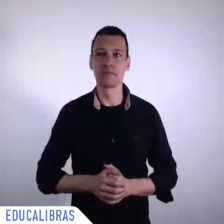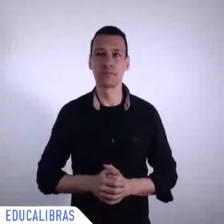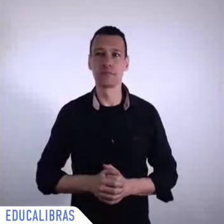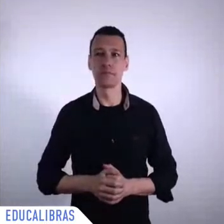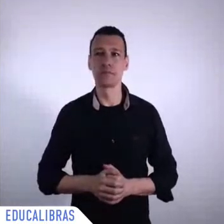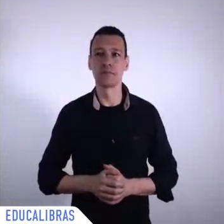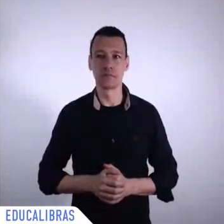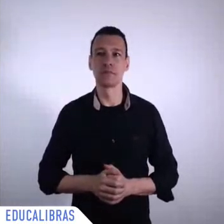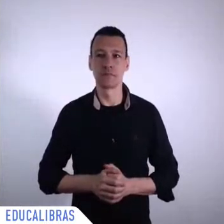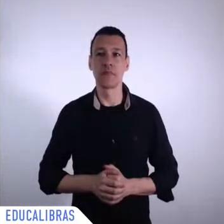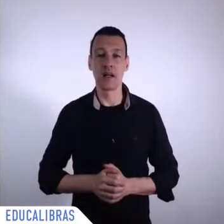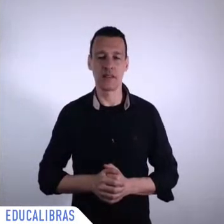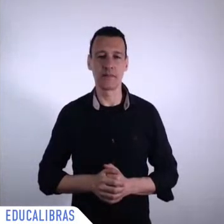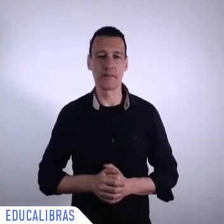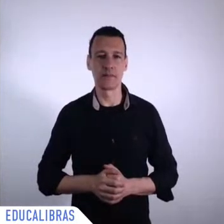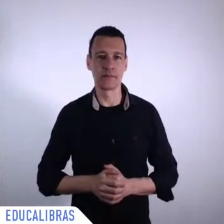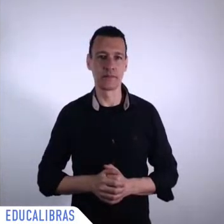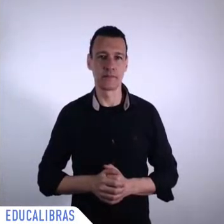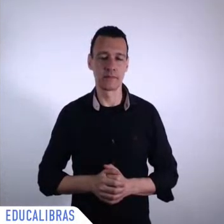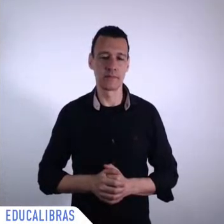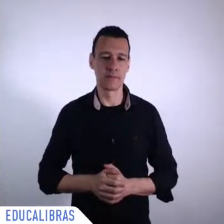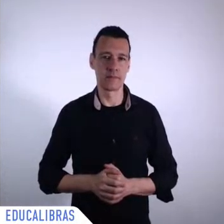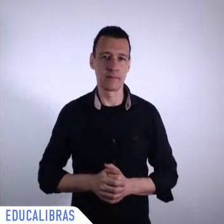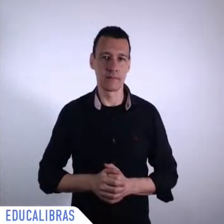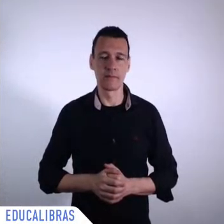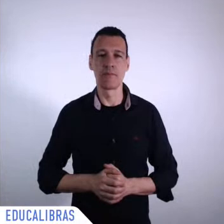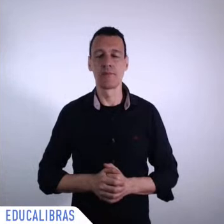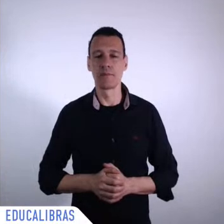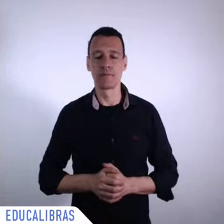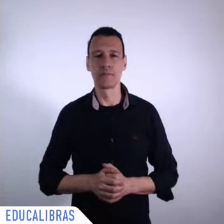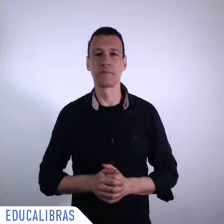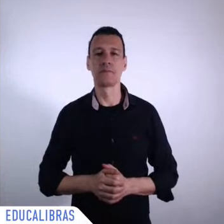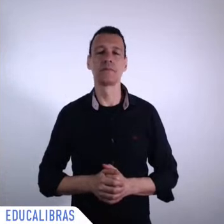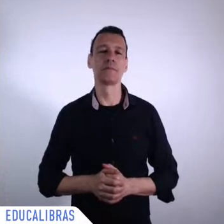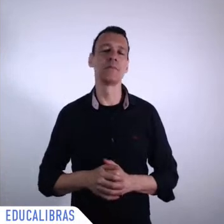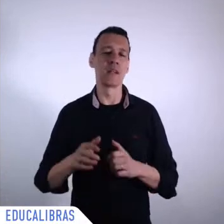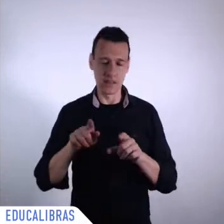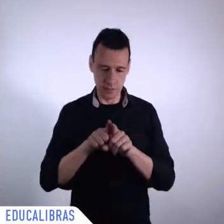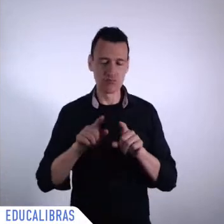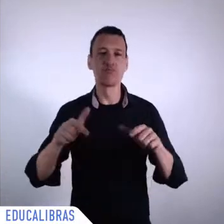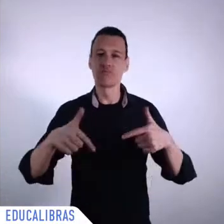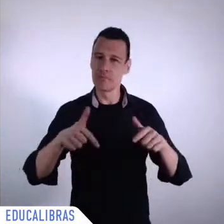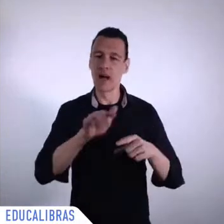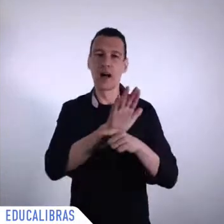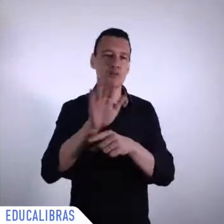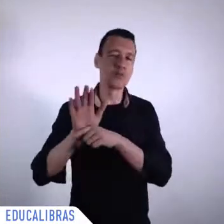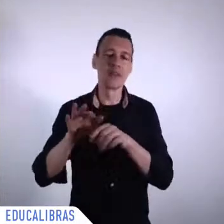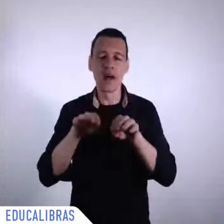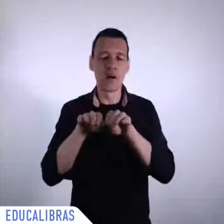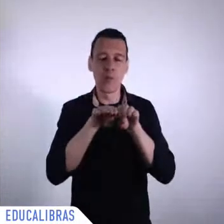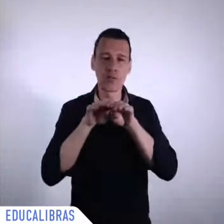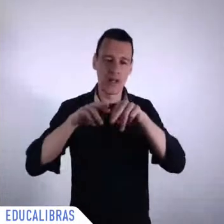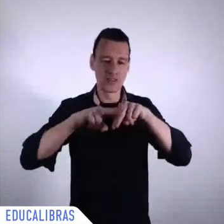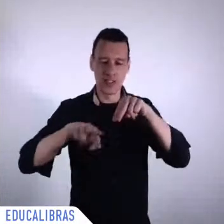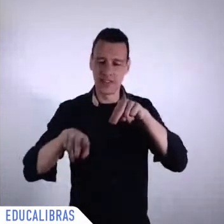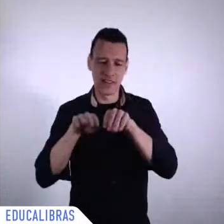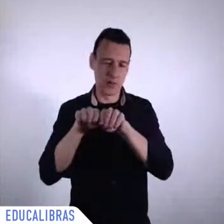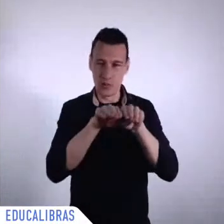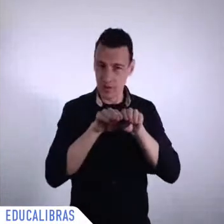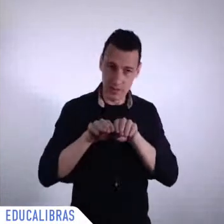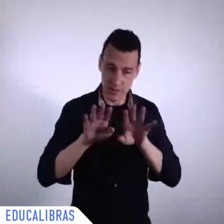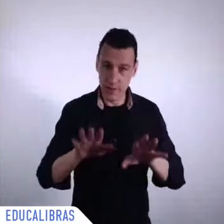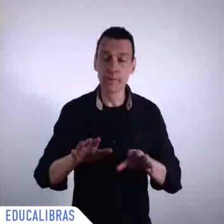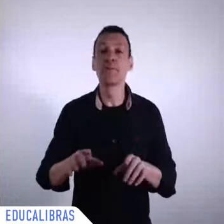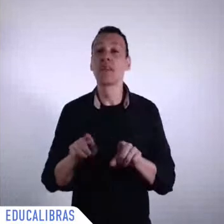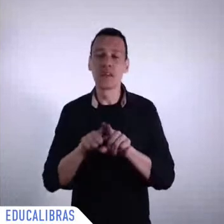terrorism, especially by enforcing the protection of intellectual good. And finally, have Mr. Simon Sekhini.